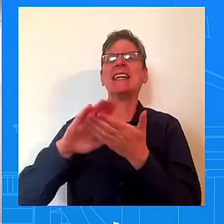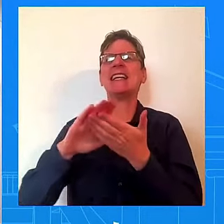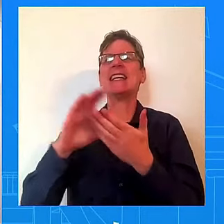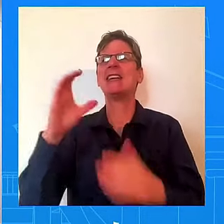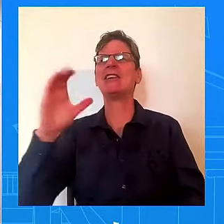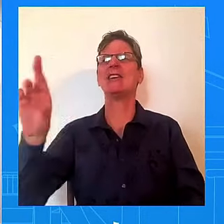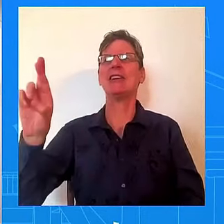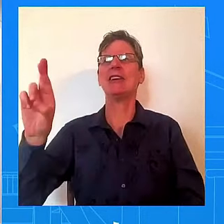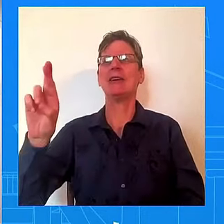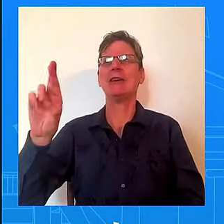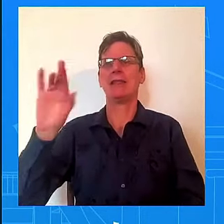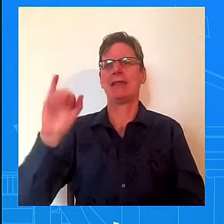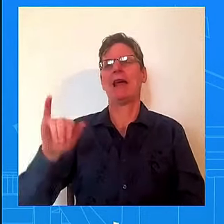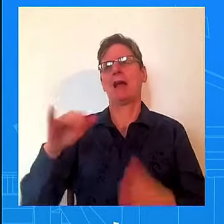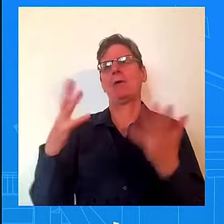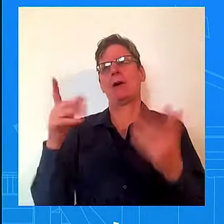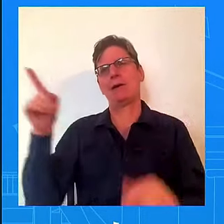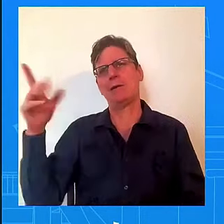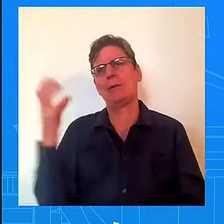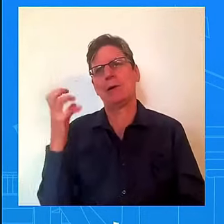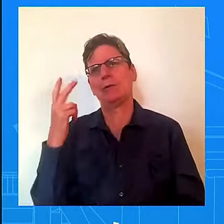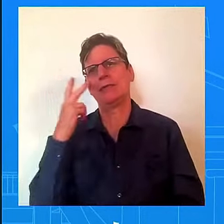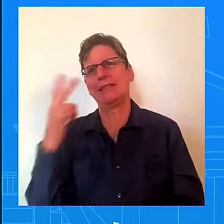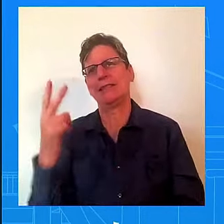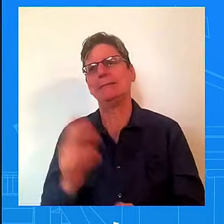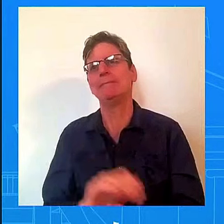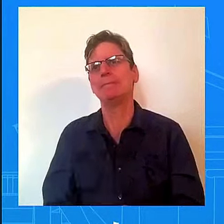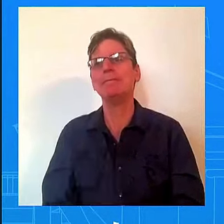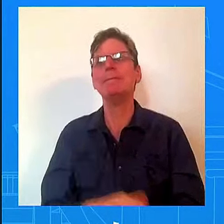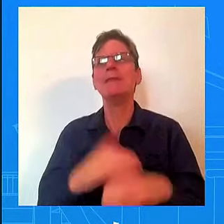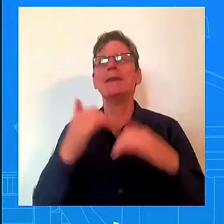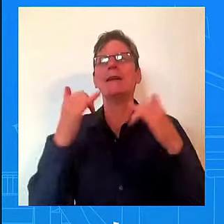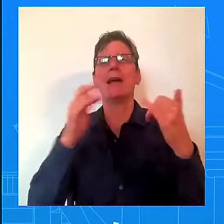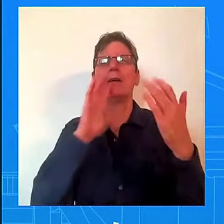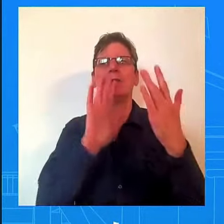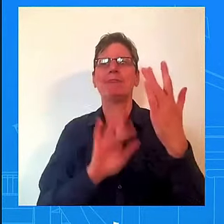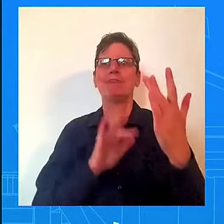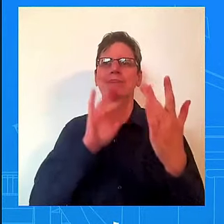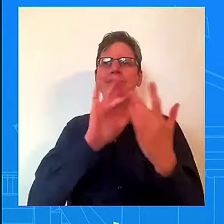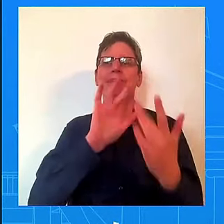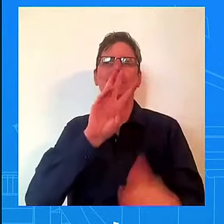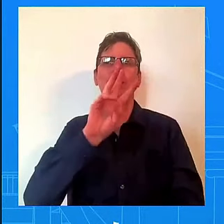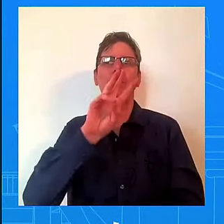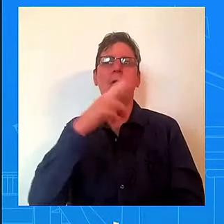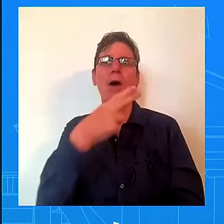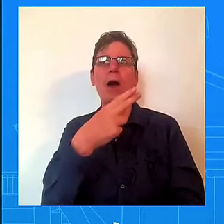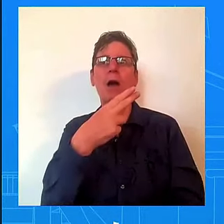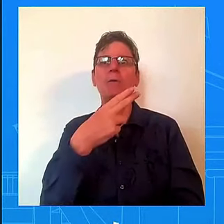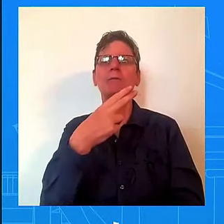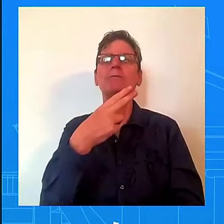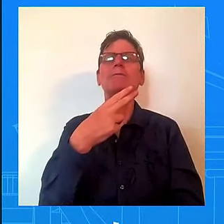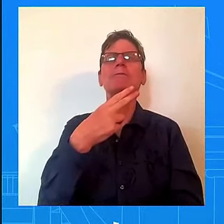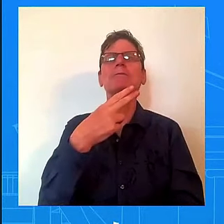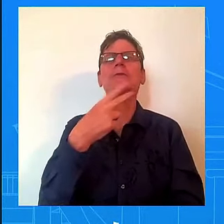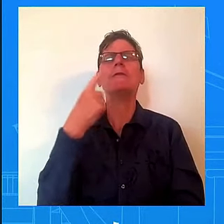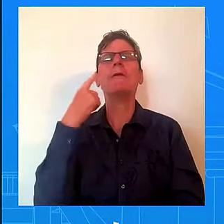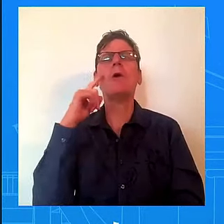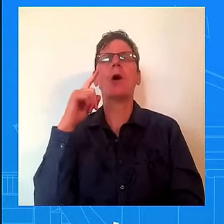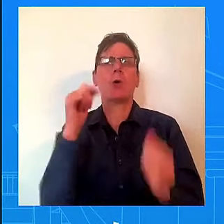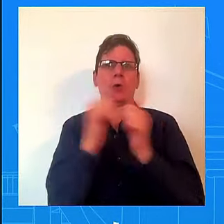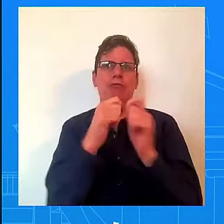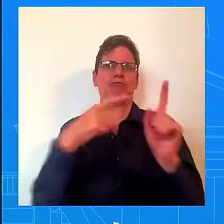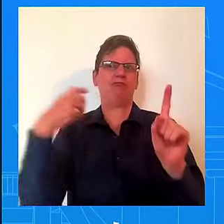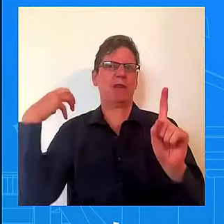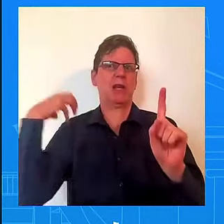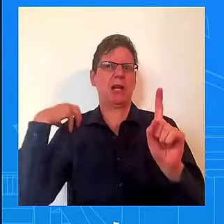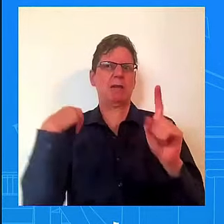congressional leaders? Look, I don't have anything to speak to as it relates. We don't have anything to speak to as it relates to the president's engagement specifically on this issue.